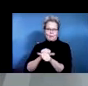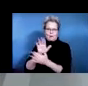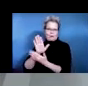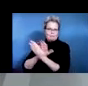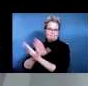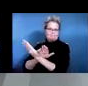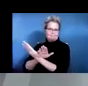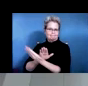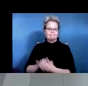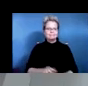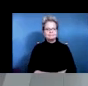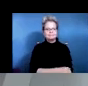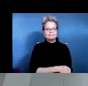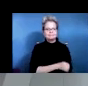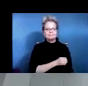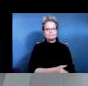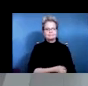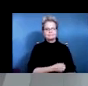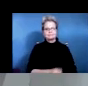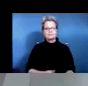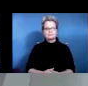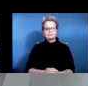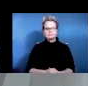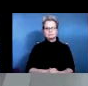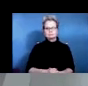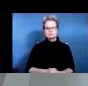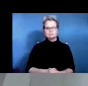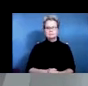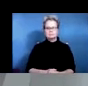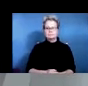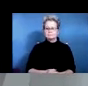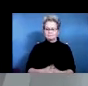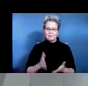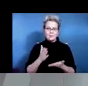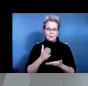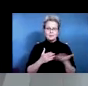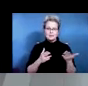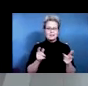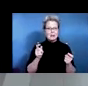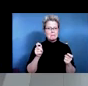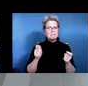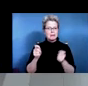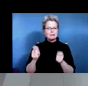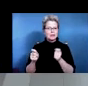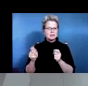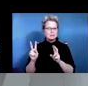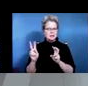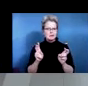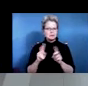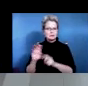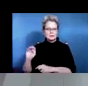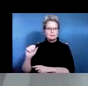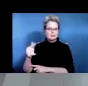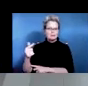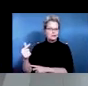aside from this there was some adjustment issues that my client was experiencing so